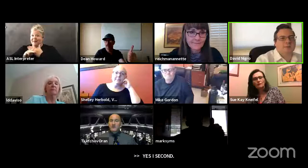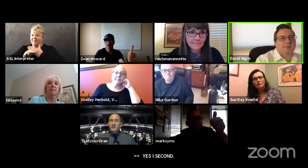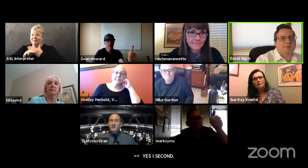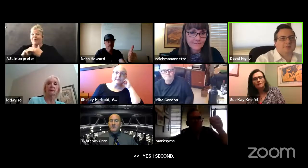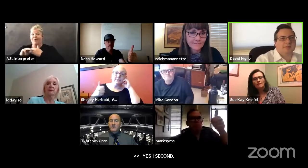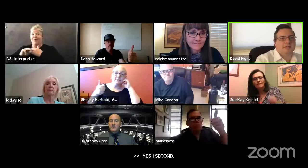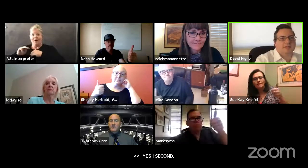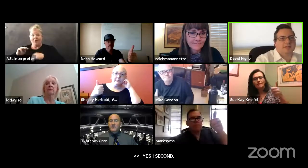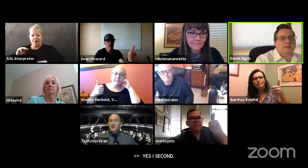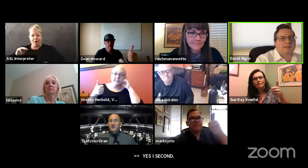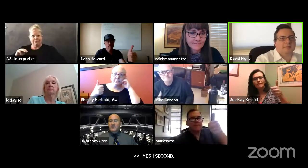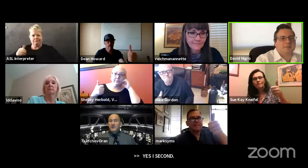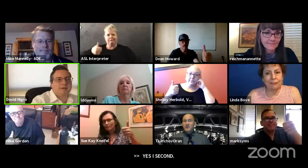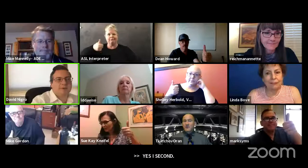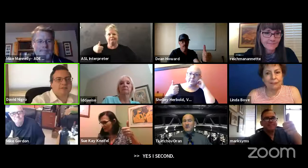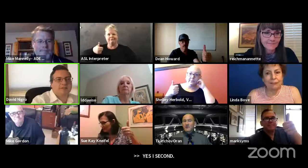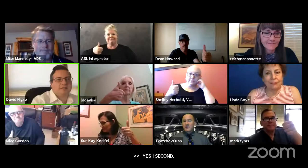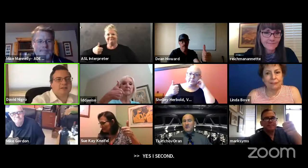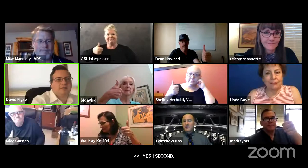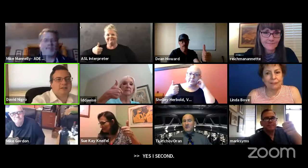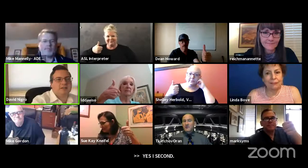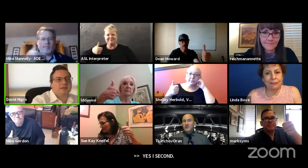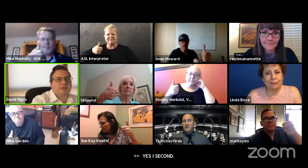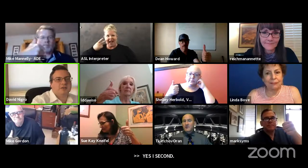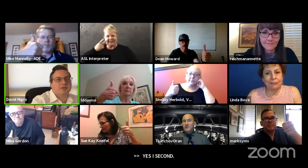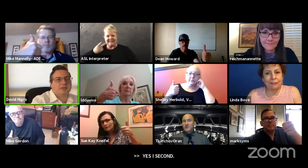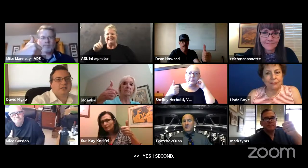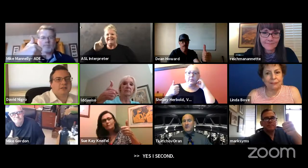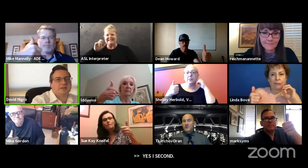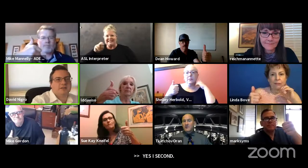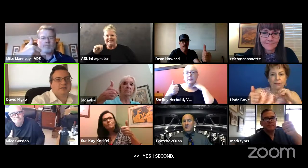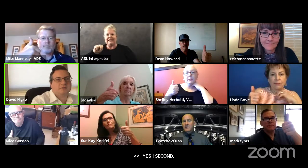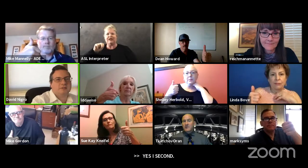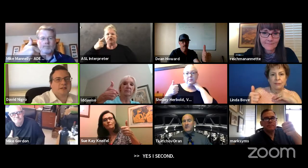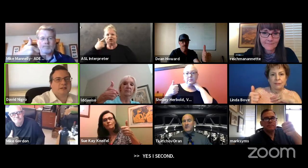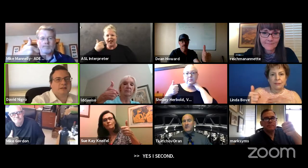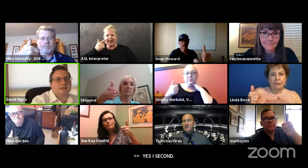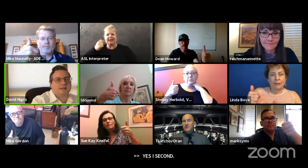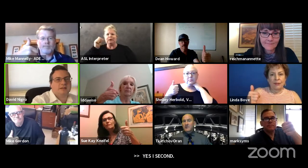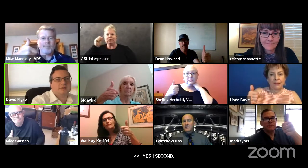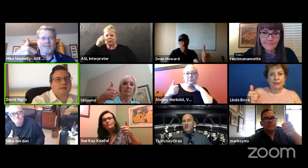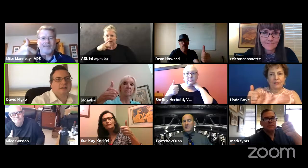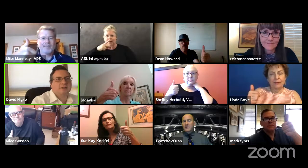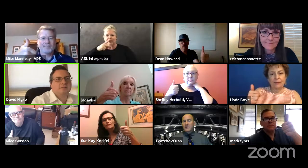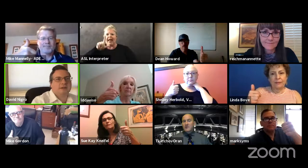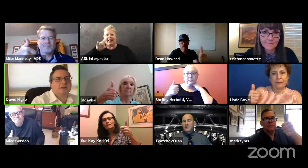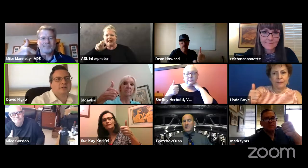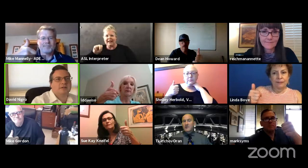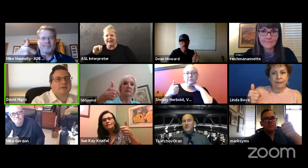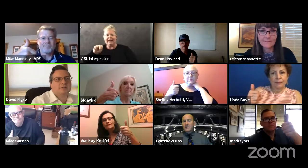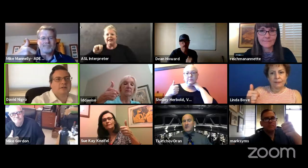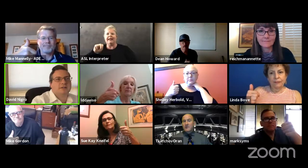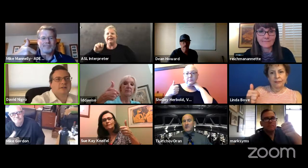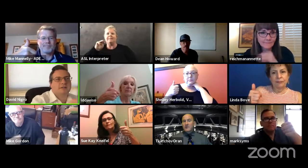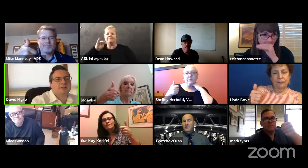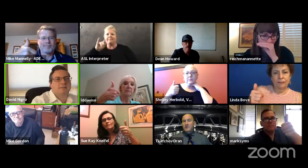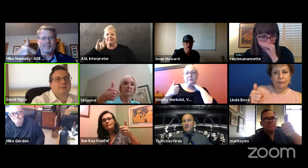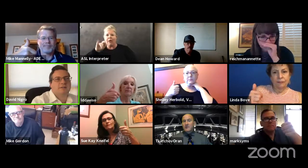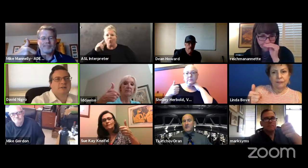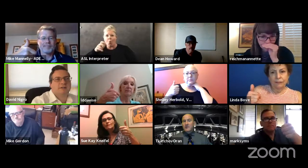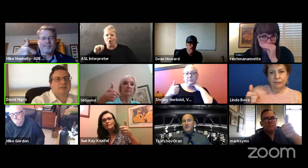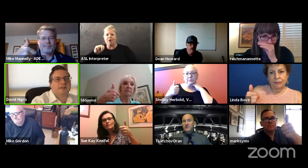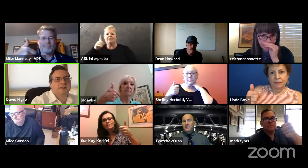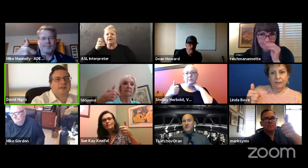hold up a thumbs up i see dean shelley sukay lynn mike gordon dr